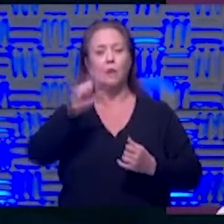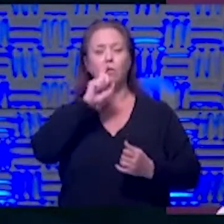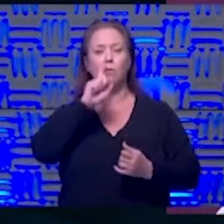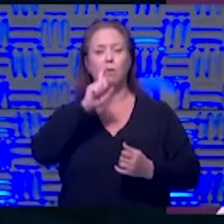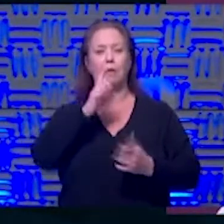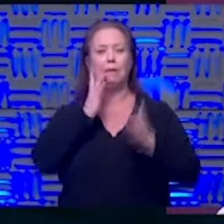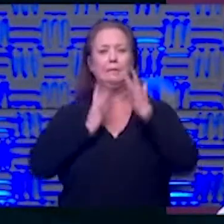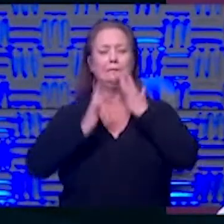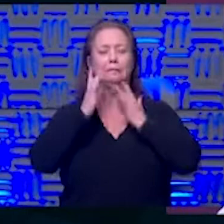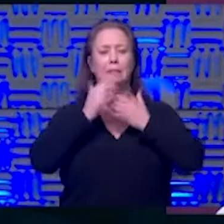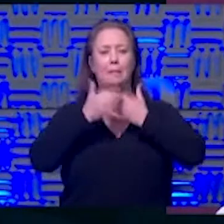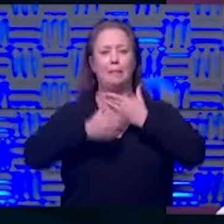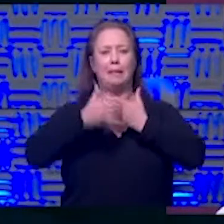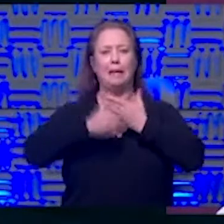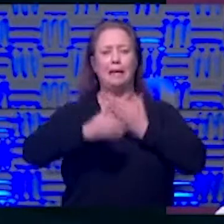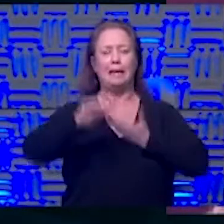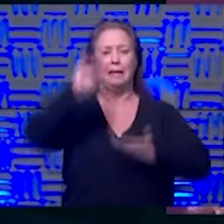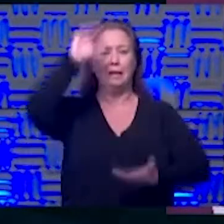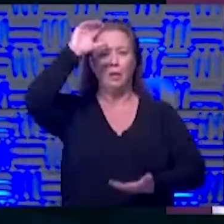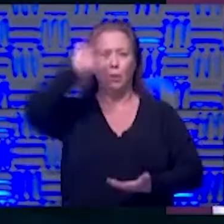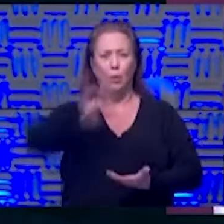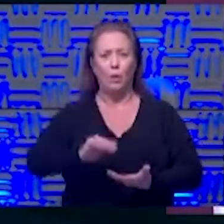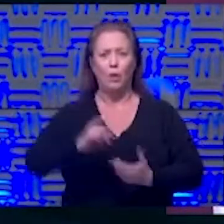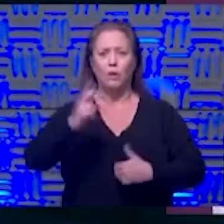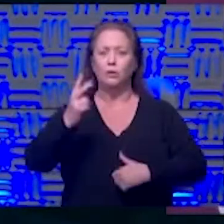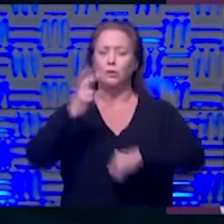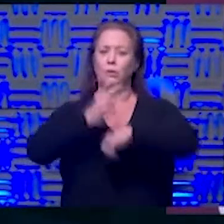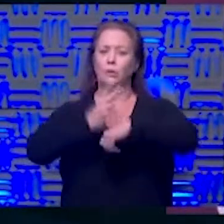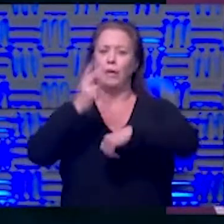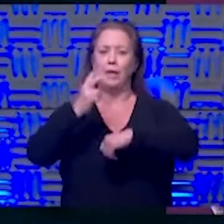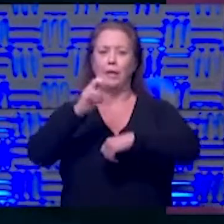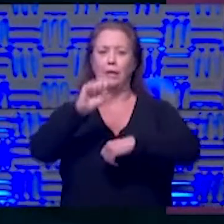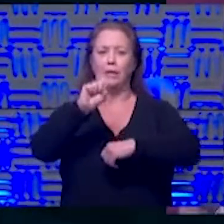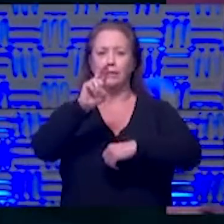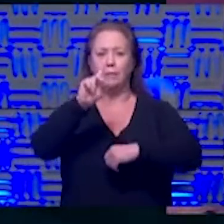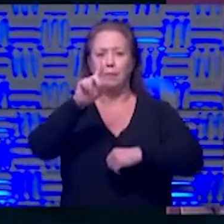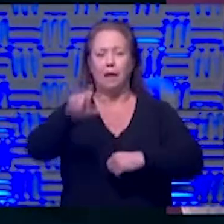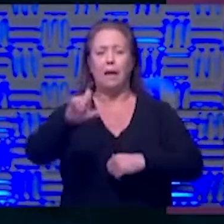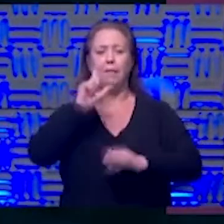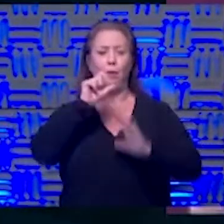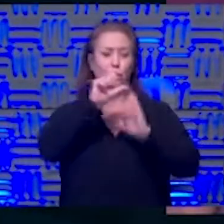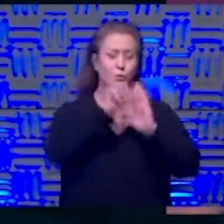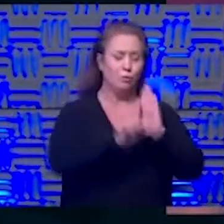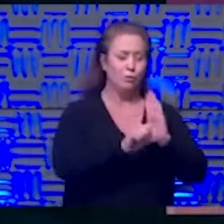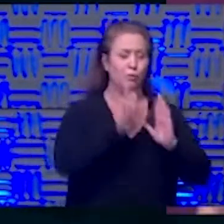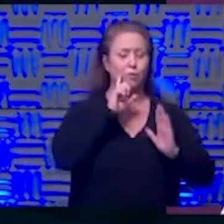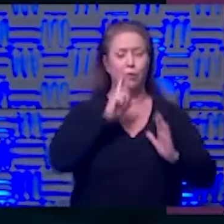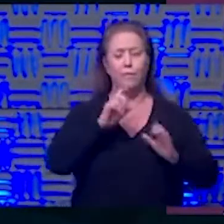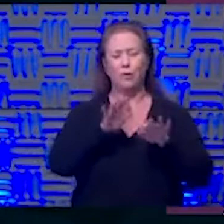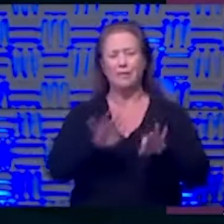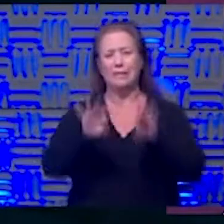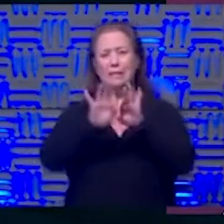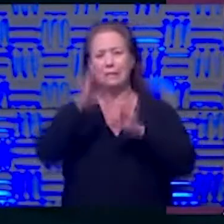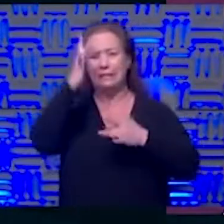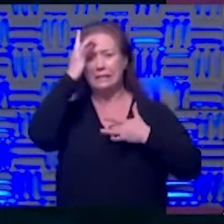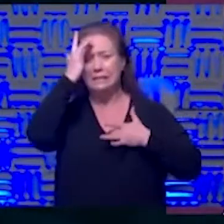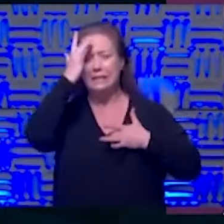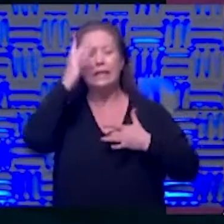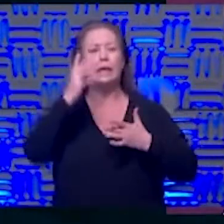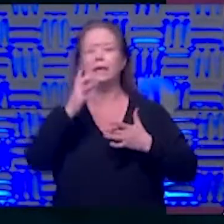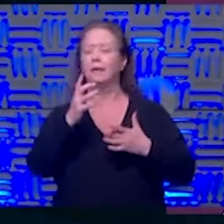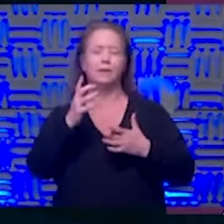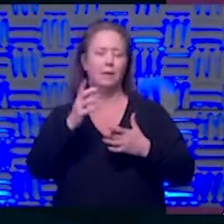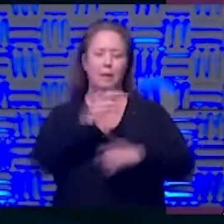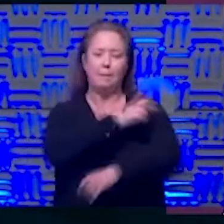short on blood down to a two-day supply which is a critical supply if you're a surgeon or you're a critically ill patient or you're in a trauma room that that's not a